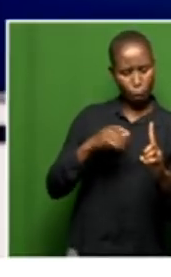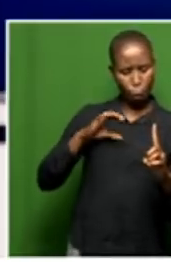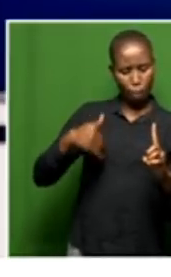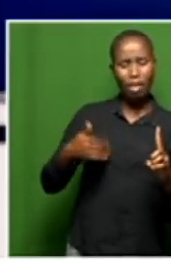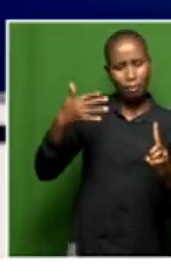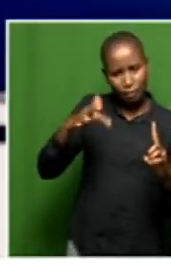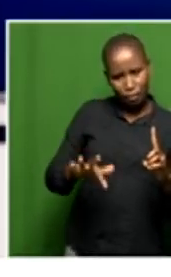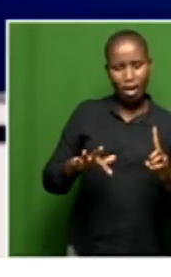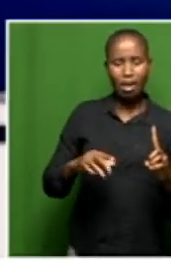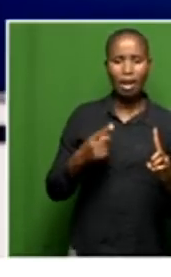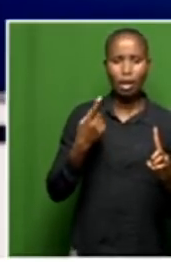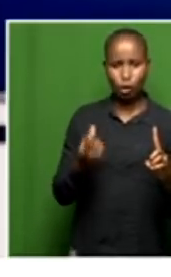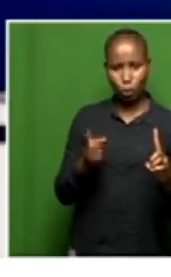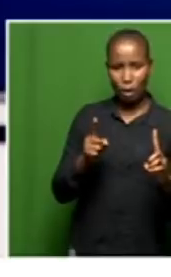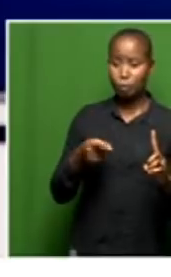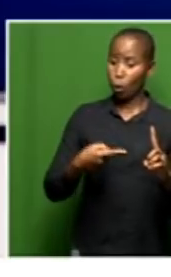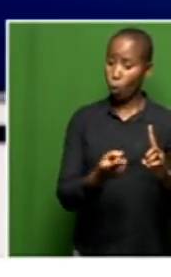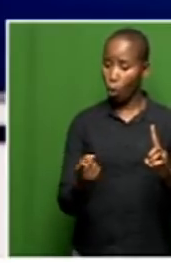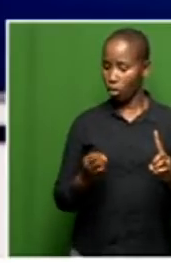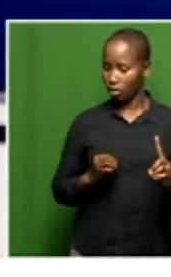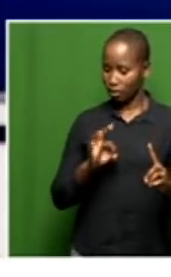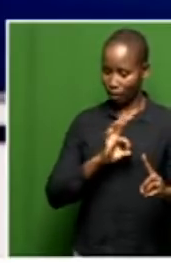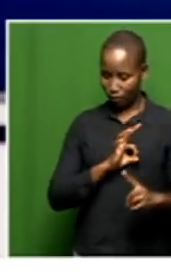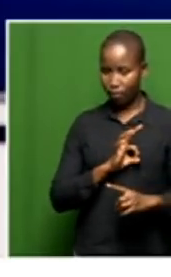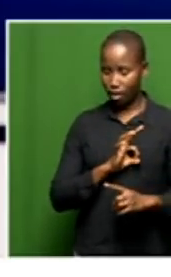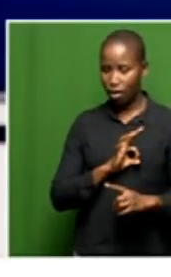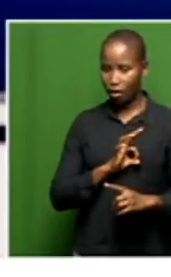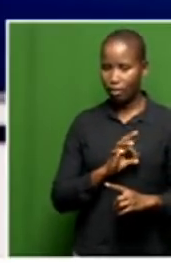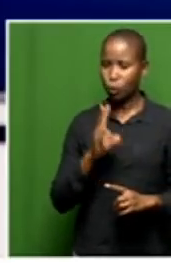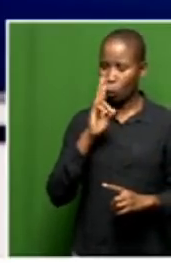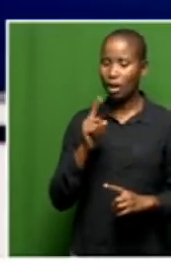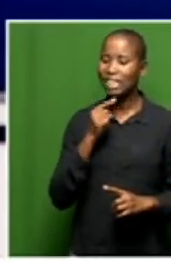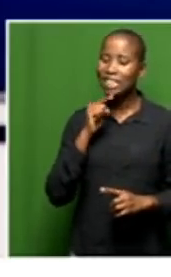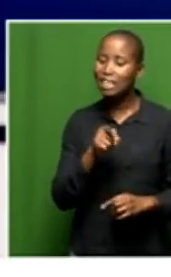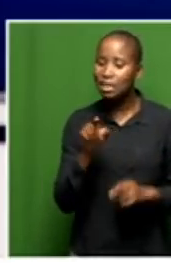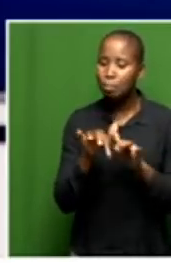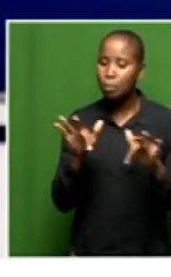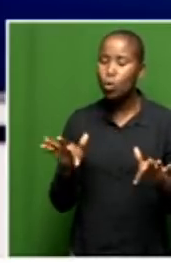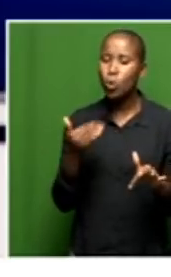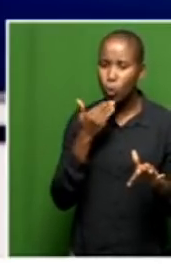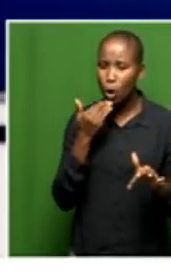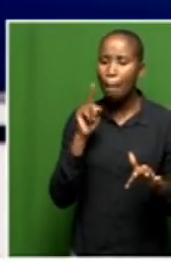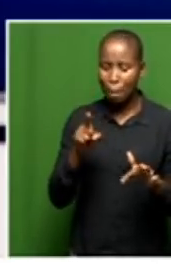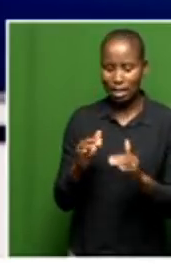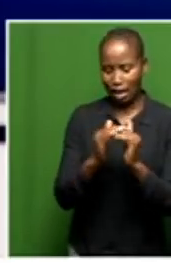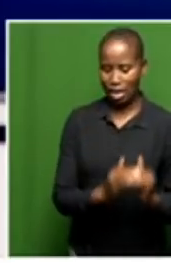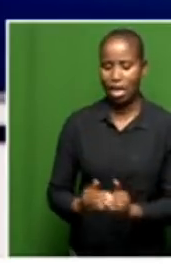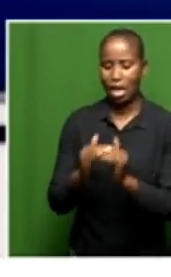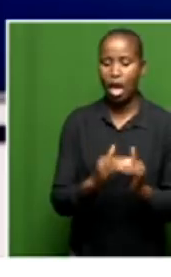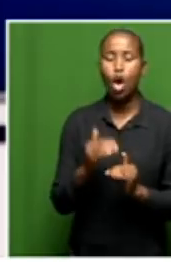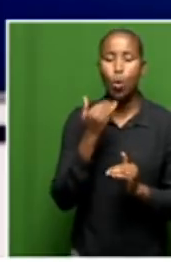to take those employees upon realizing that these are supposed to be care